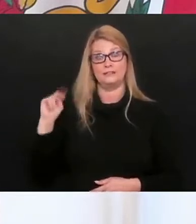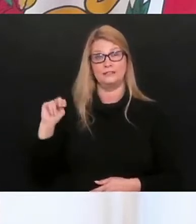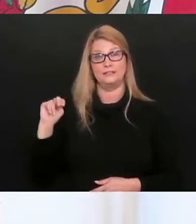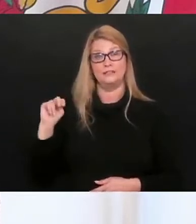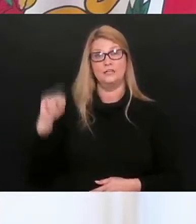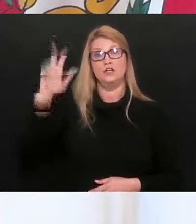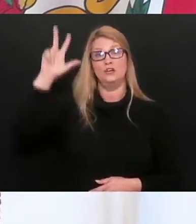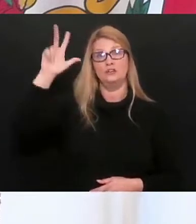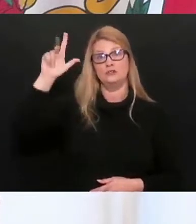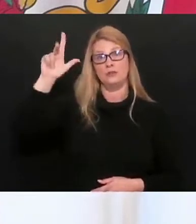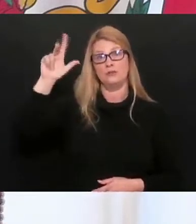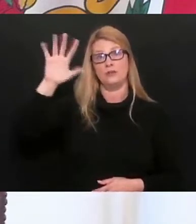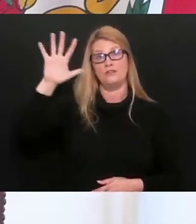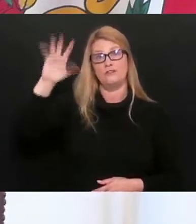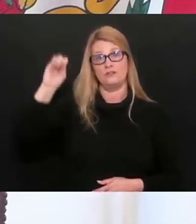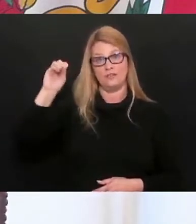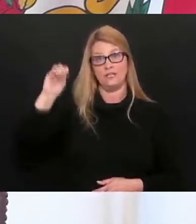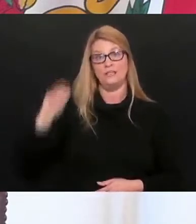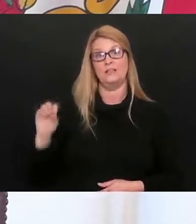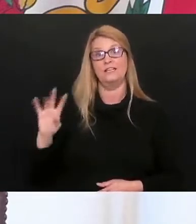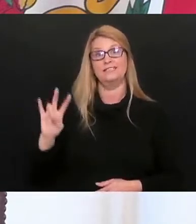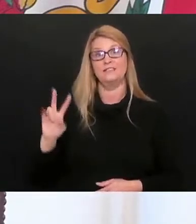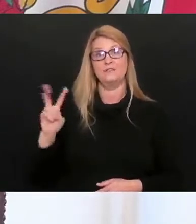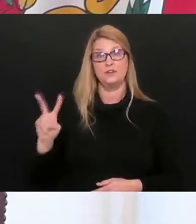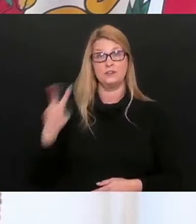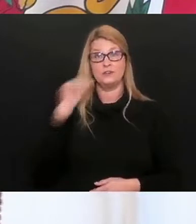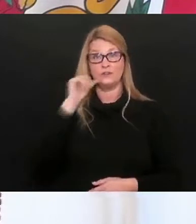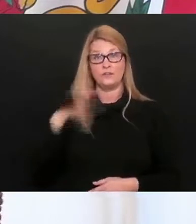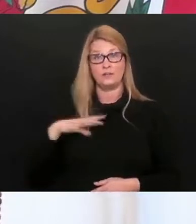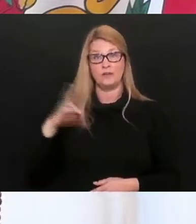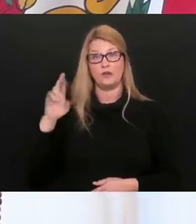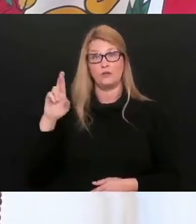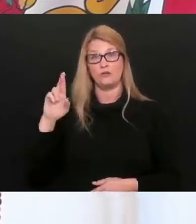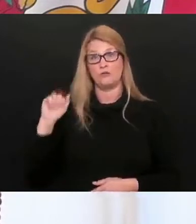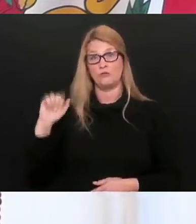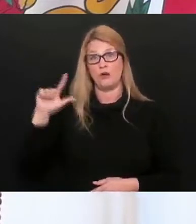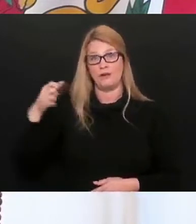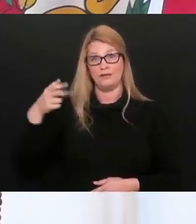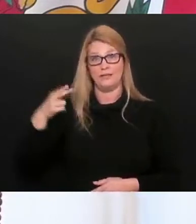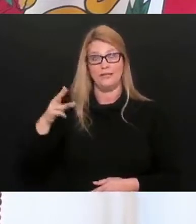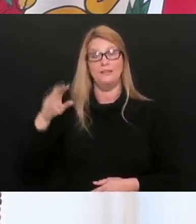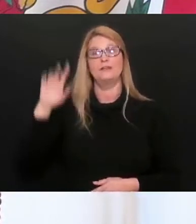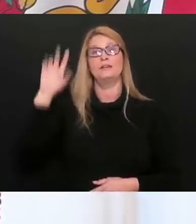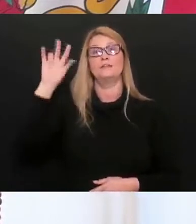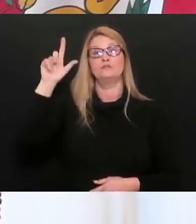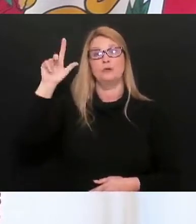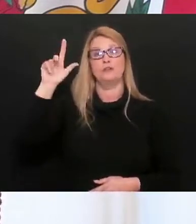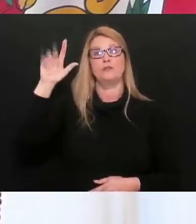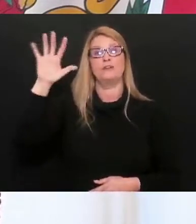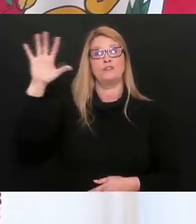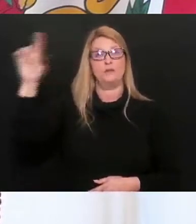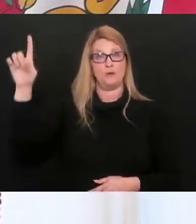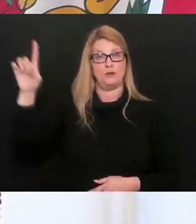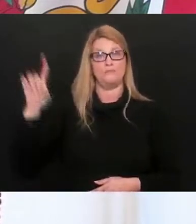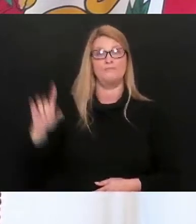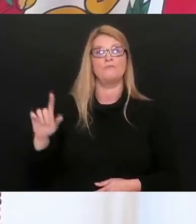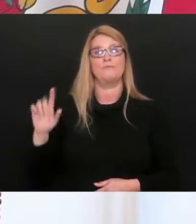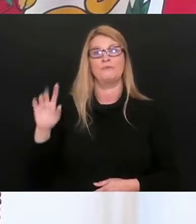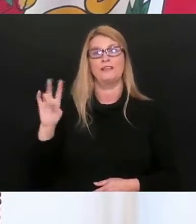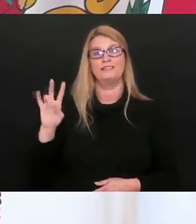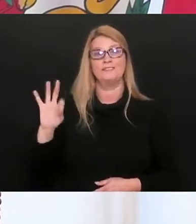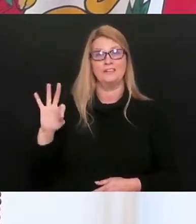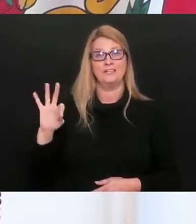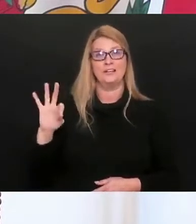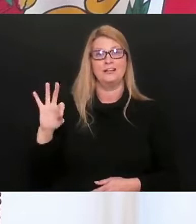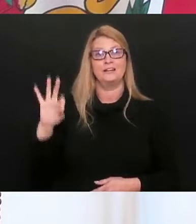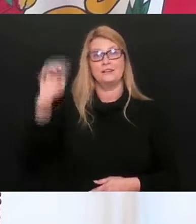our 2,350th death, a 72-year-old female from Raleigh County, our 2,351st death, a 79